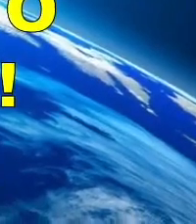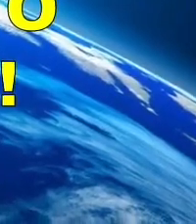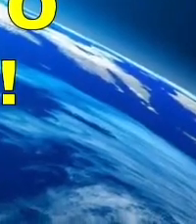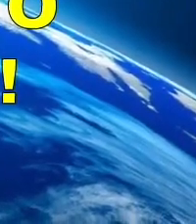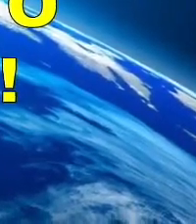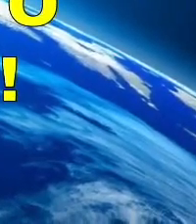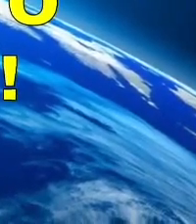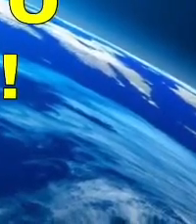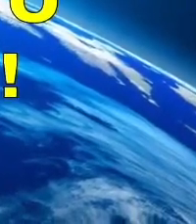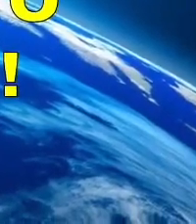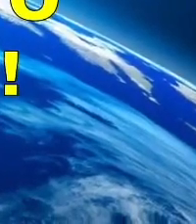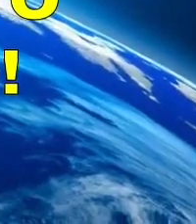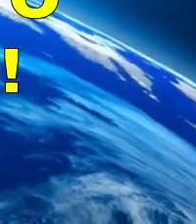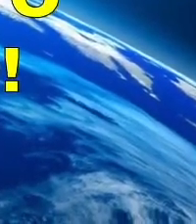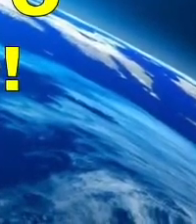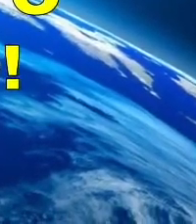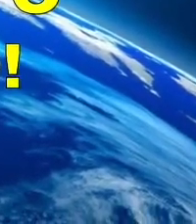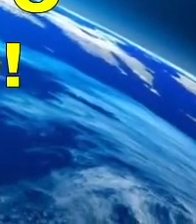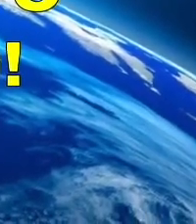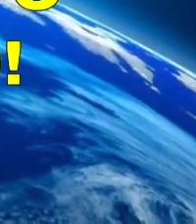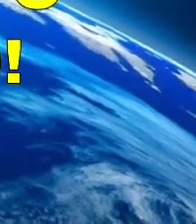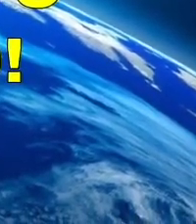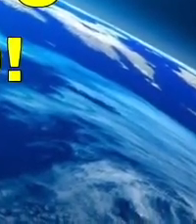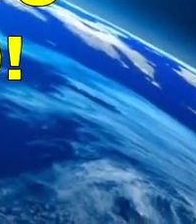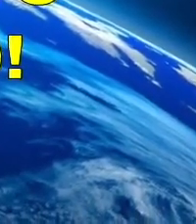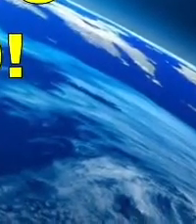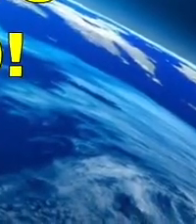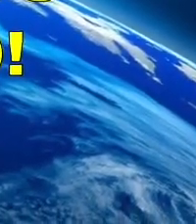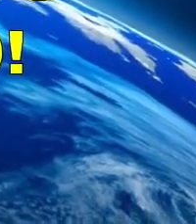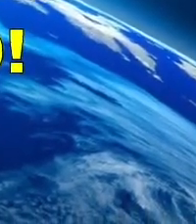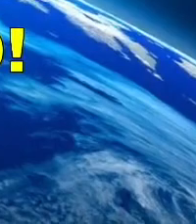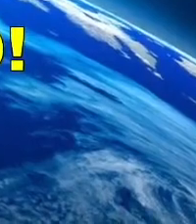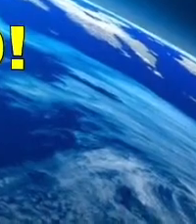Holy Spirit of God.